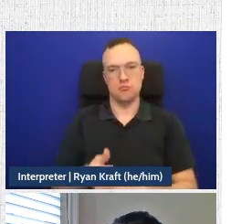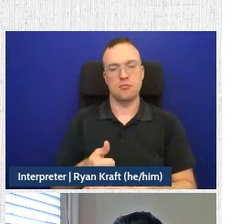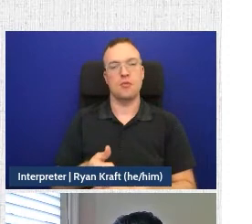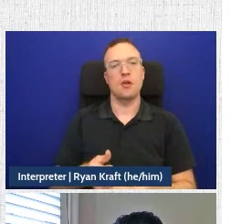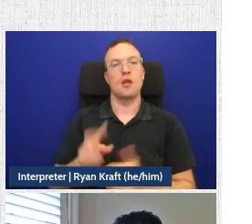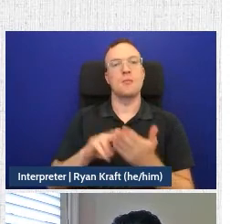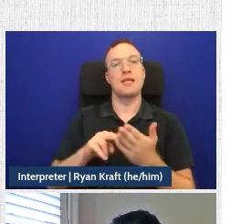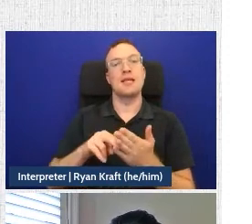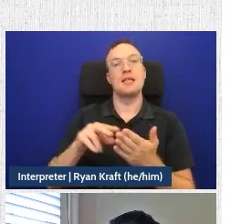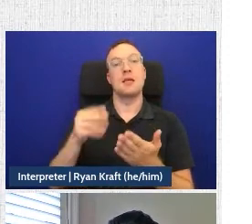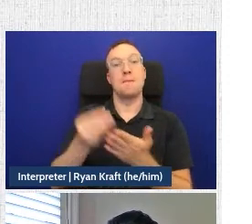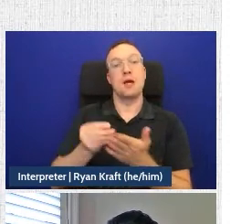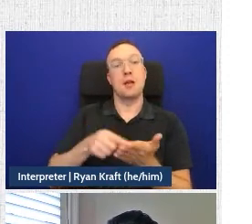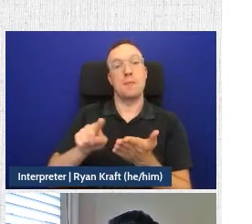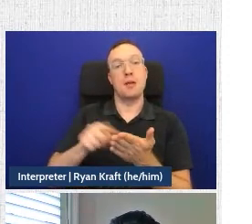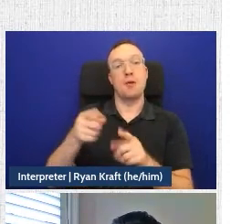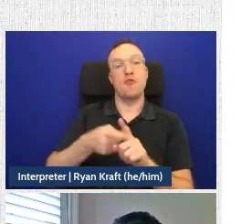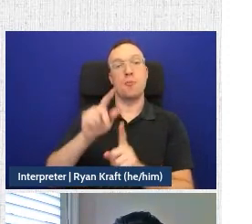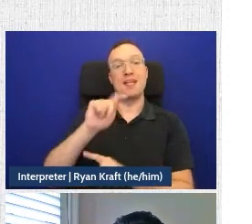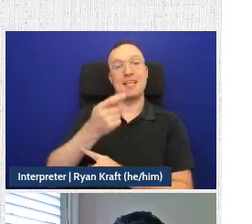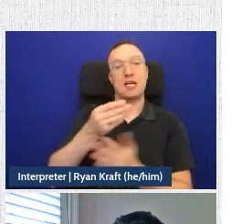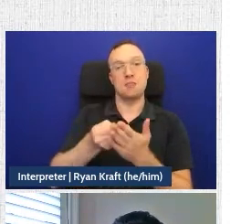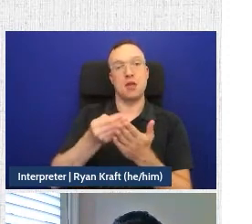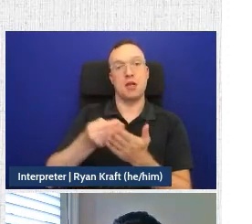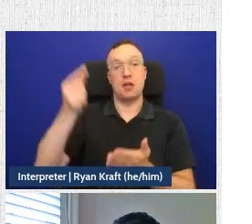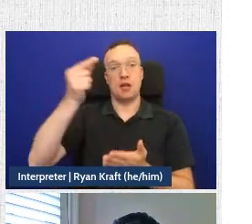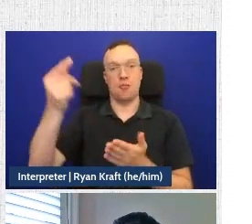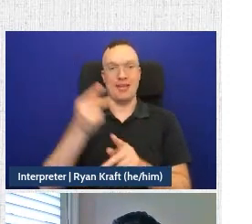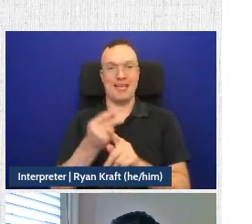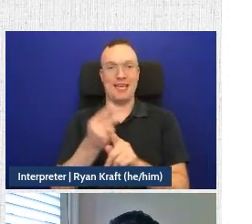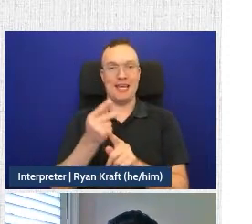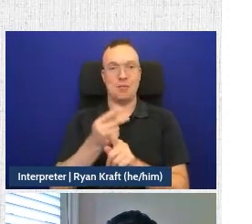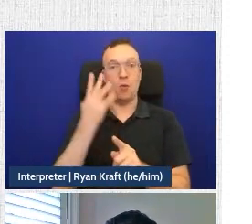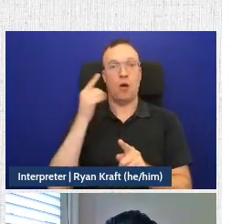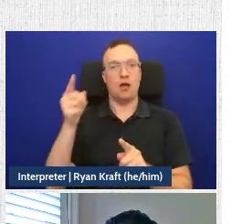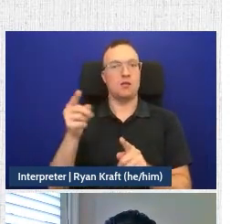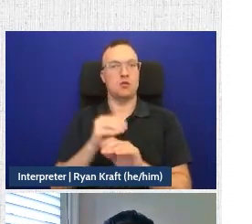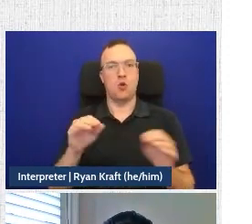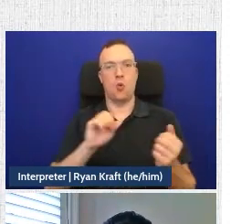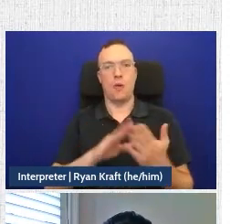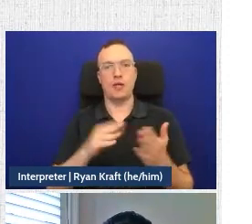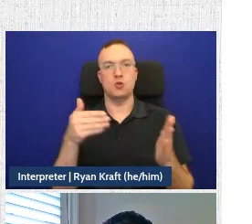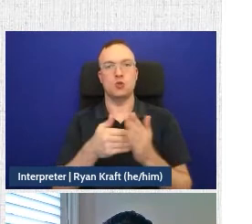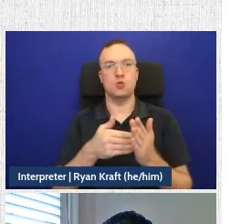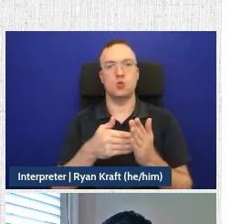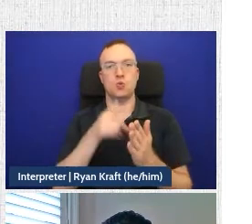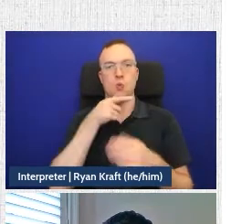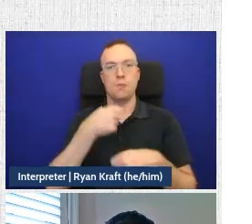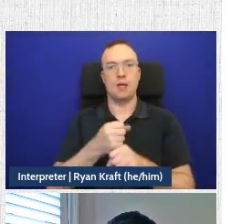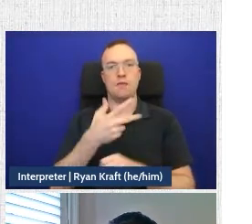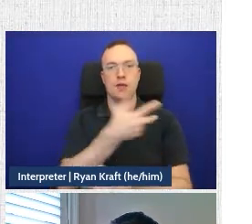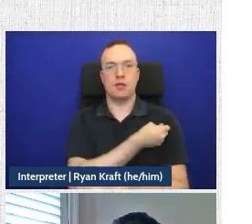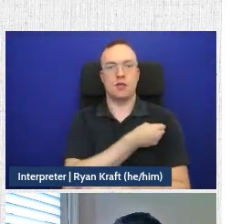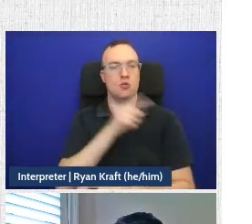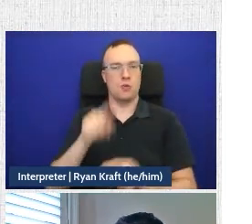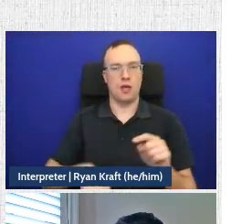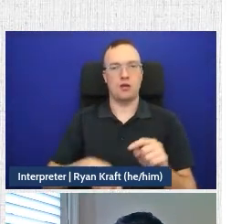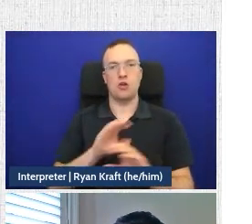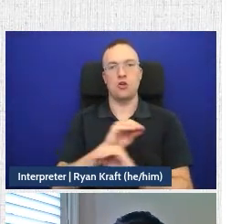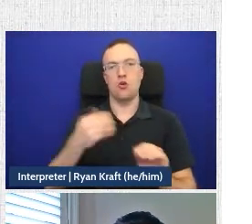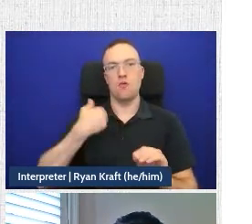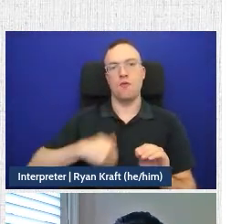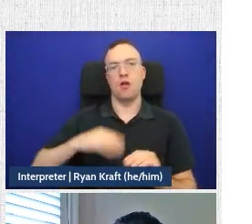paid out of a tax fund that the government keeps because there is no way of actually suing the producers of the vaccine. A no-fault compensation